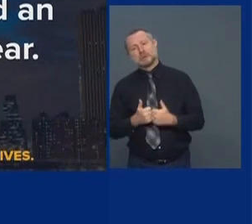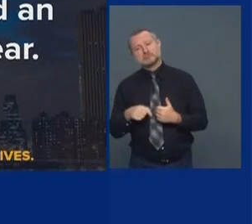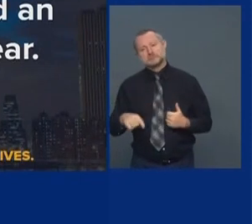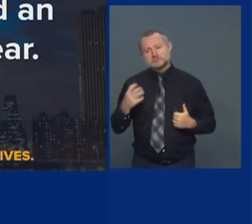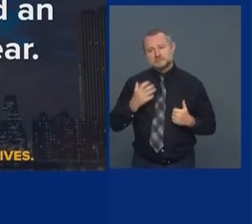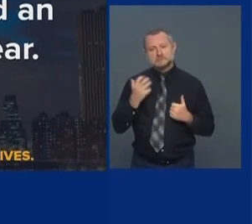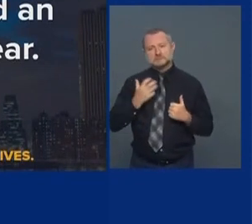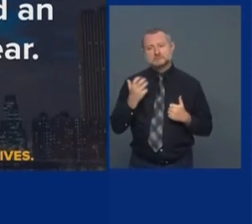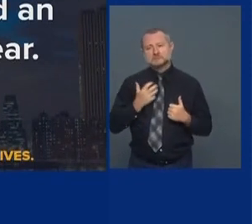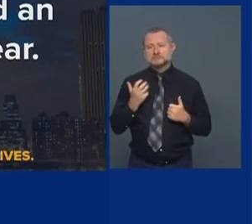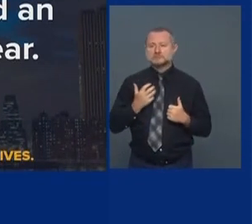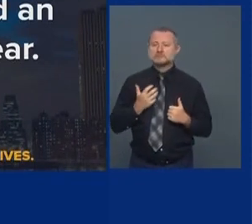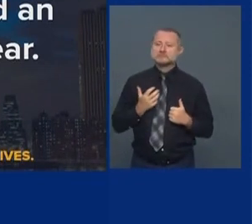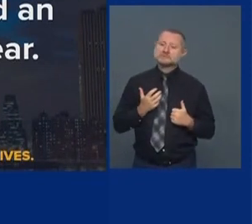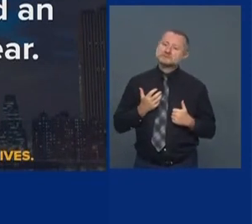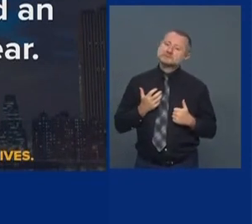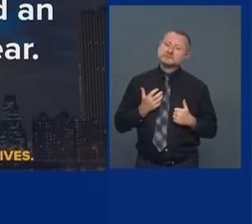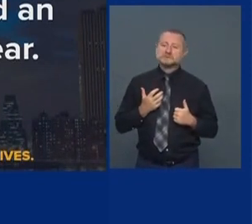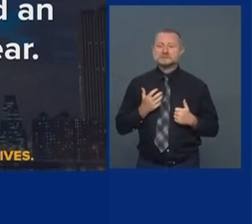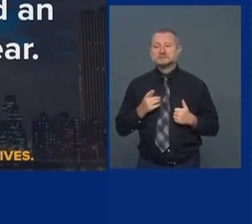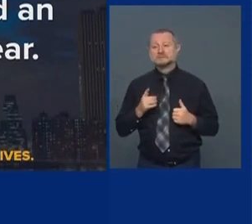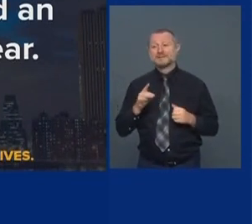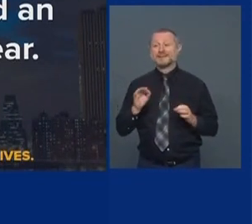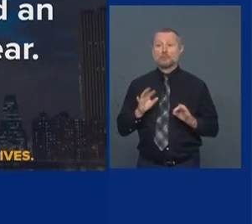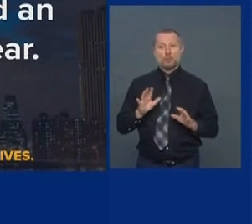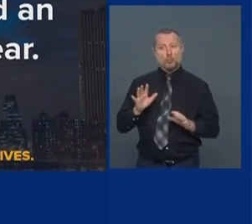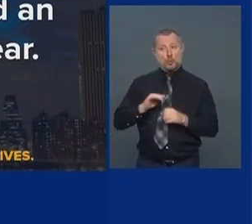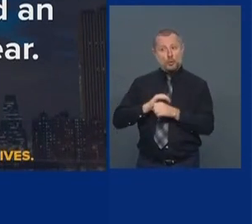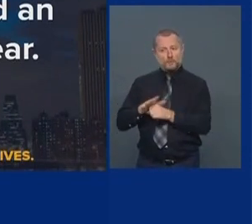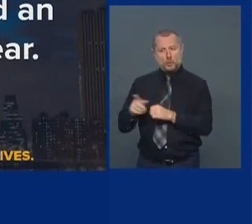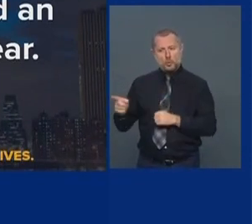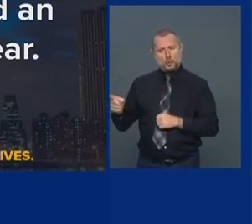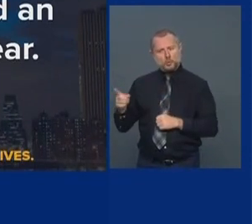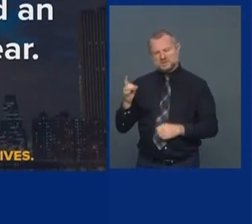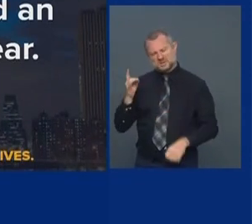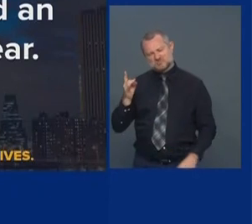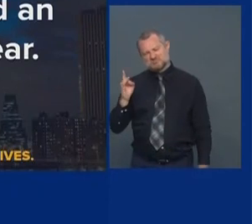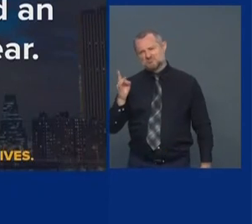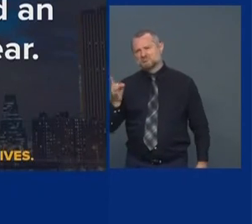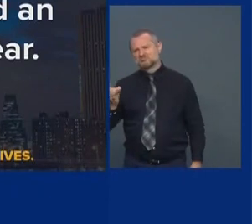went through. COVID was the challenge of our lifetime.